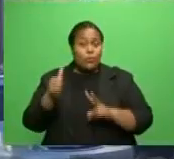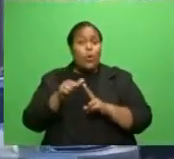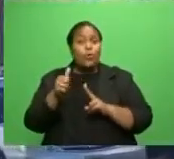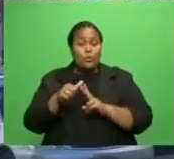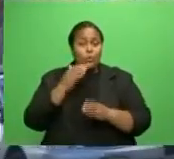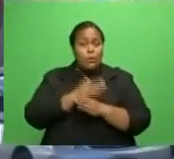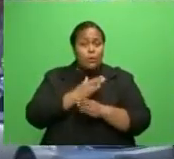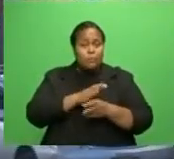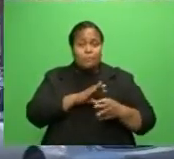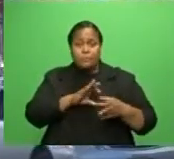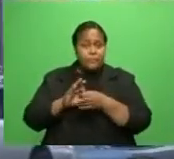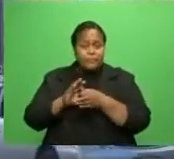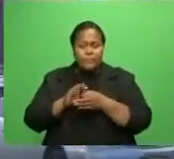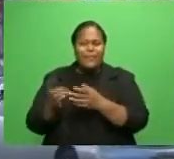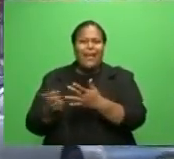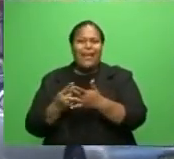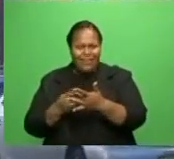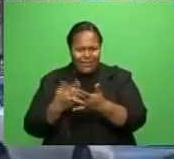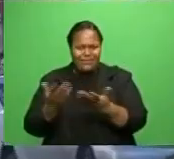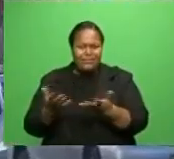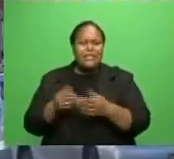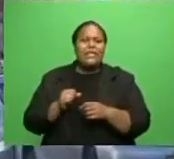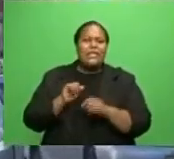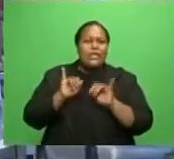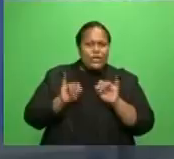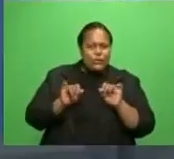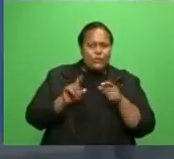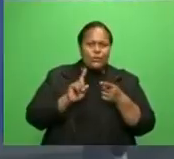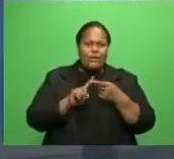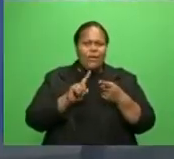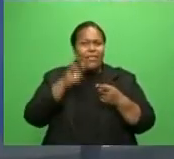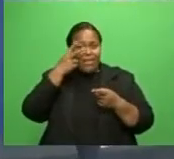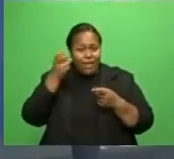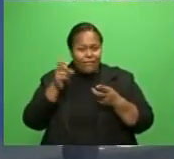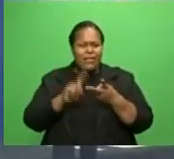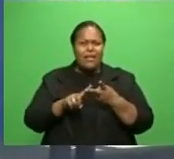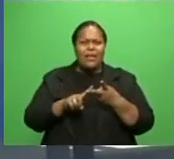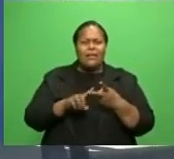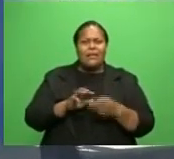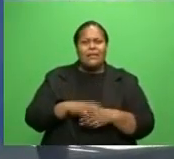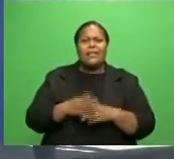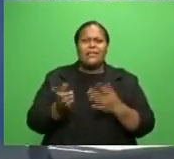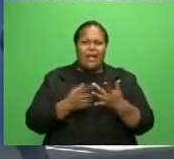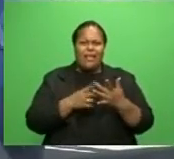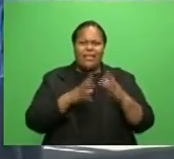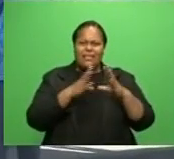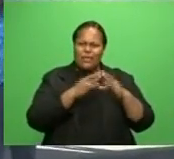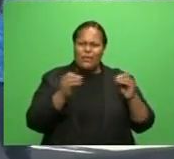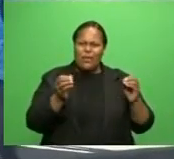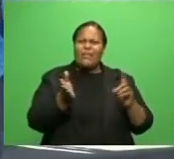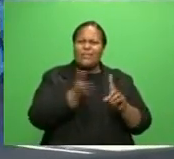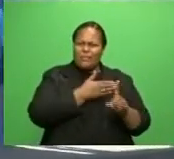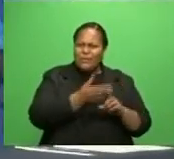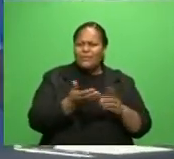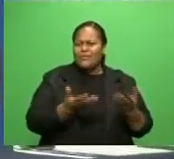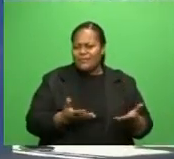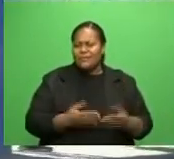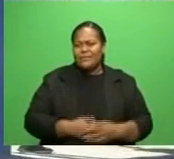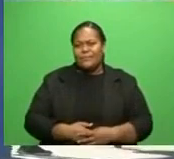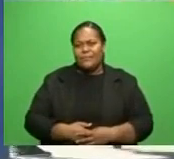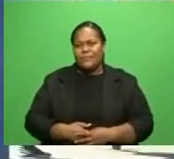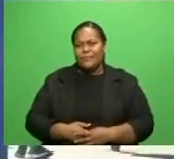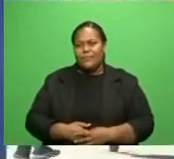to deal with other issues which includes theft, burglaries and sexual offenses. Sanyany Mboila,